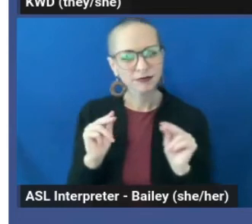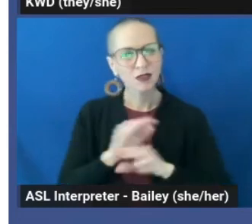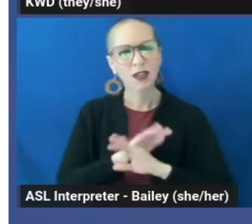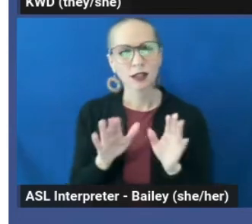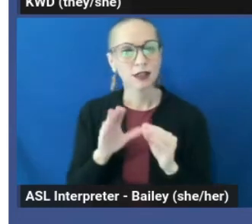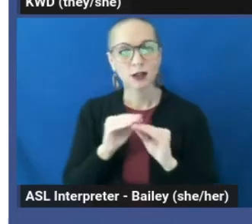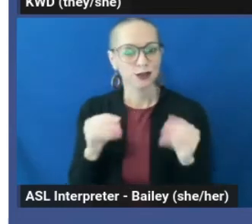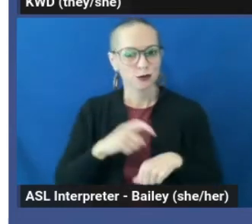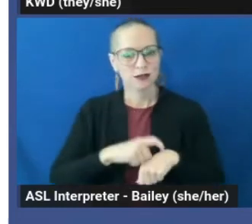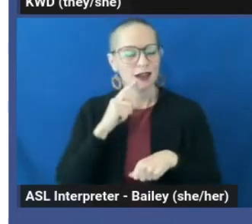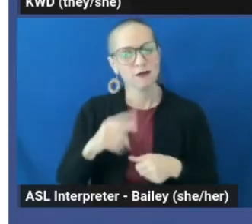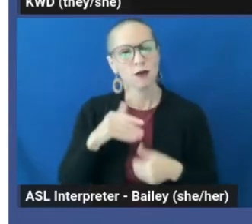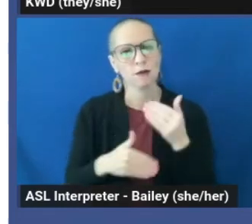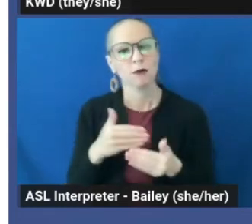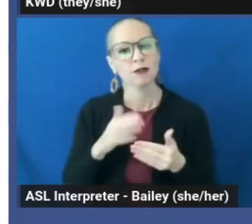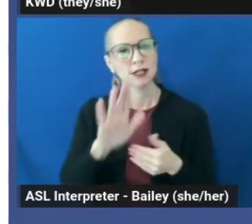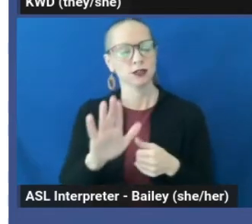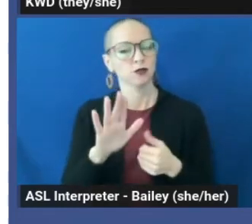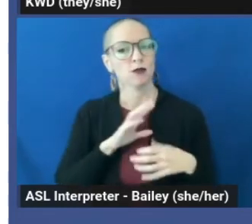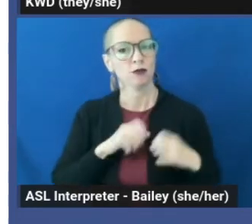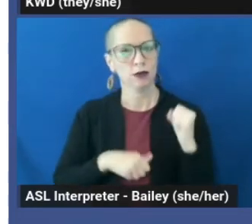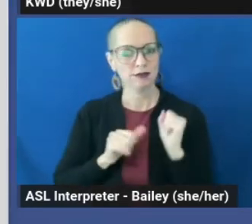to processing grief. It is your grief.